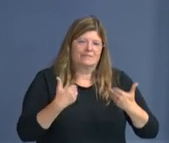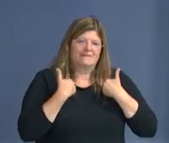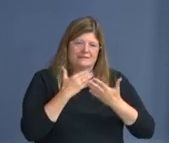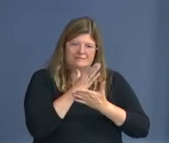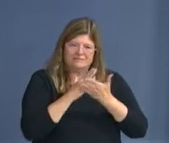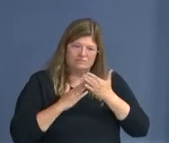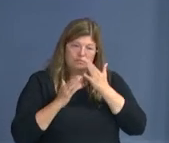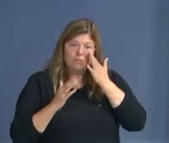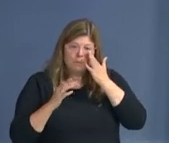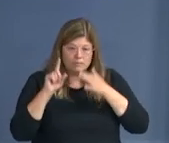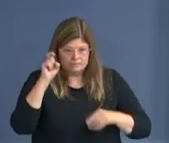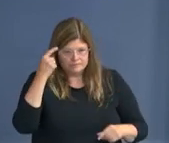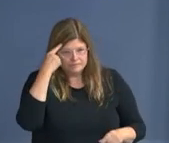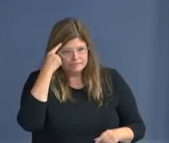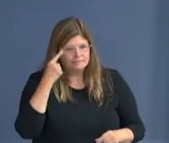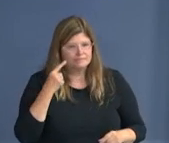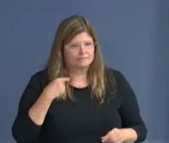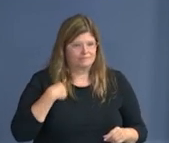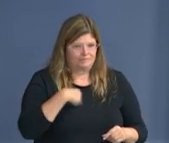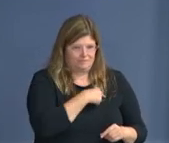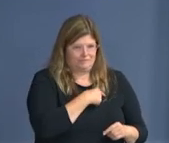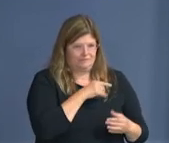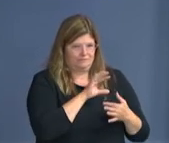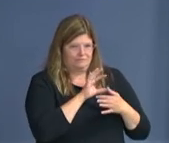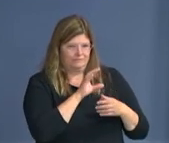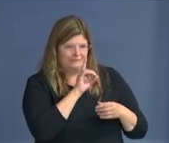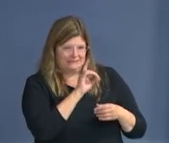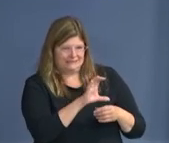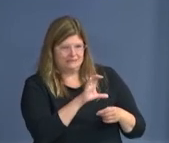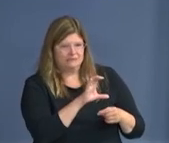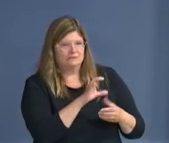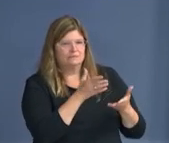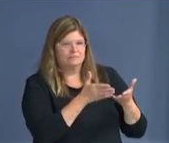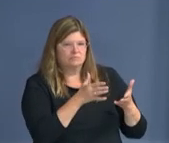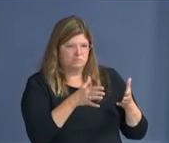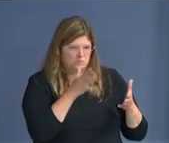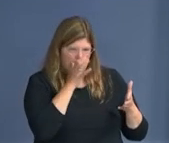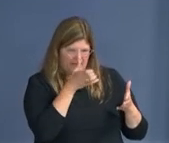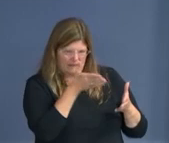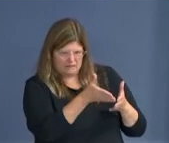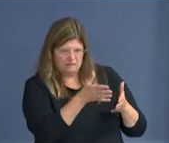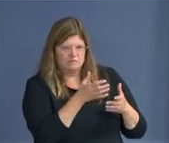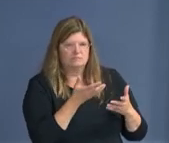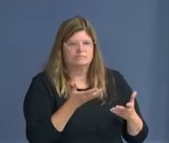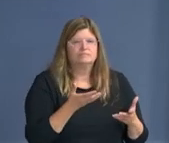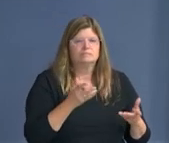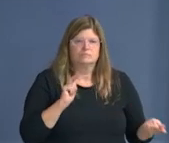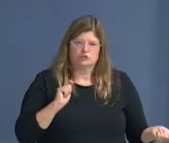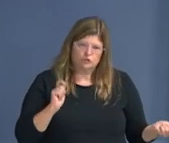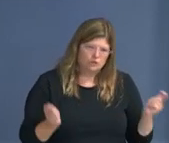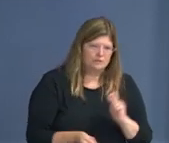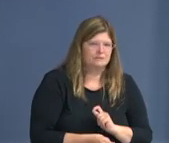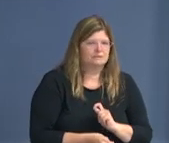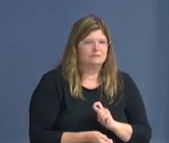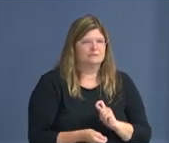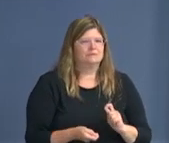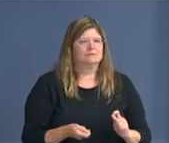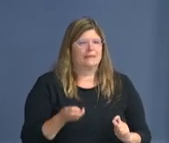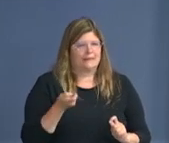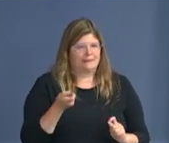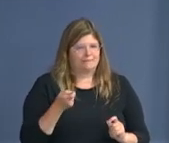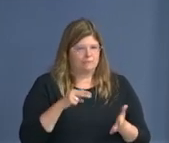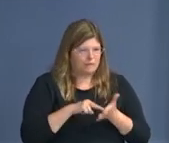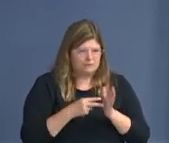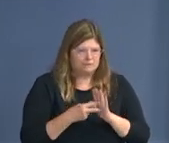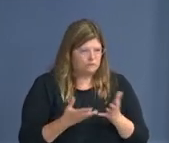provision there, but it will be come home to a venerated civil rights organization in the NAACP. So we're very proud of that.